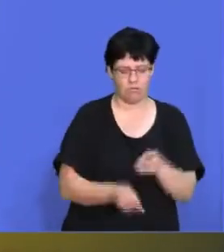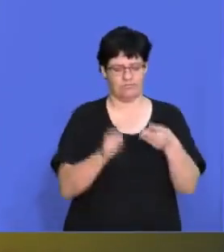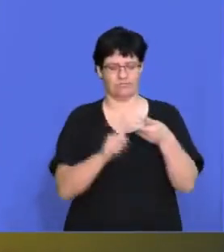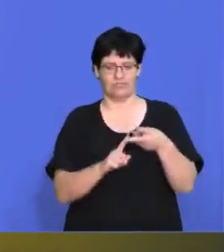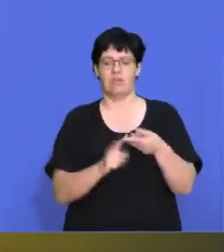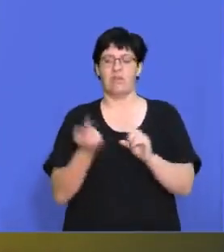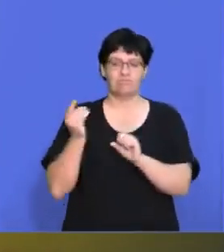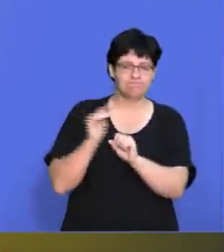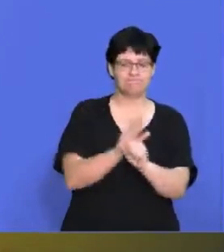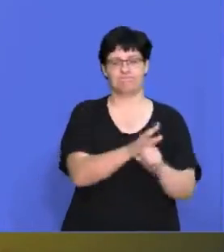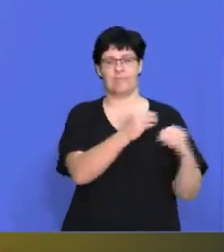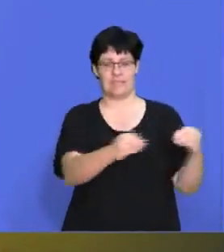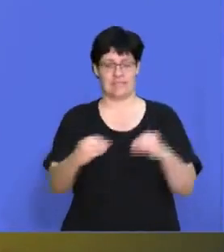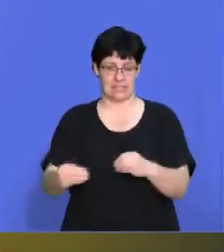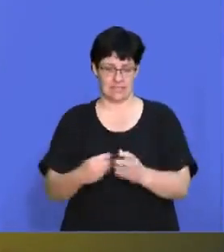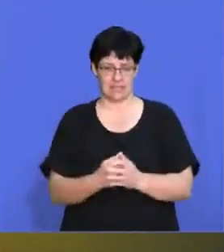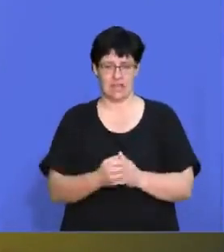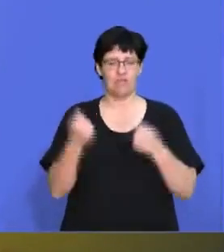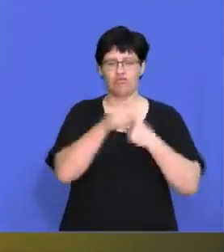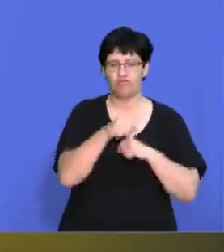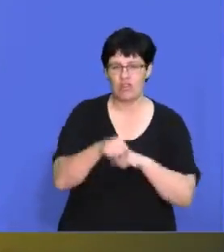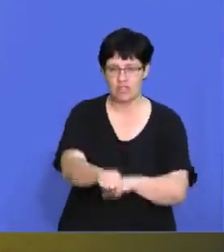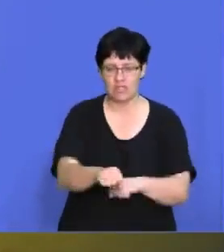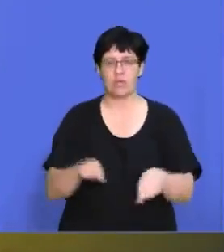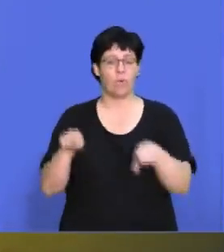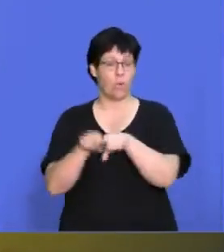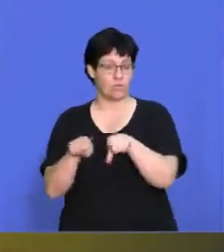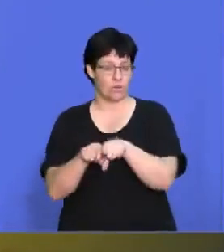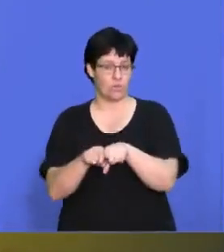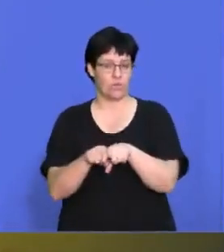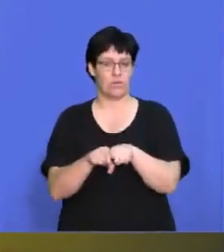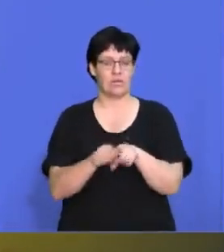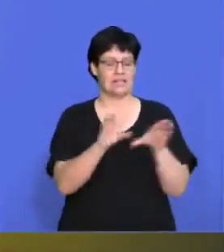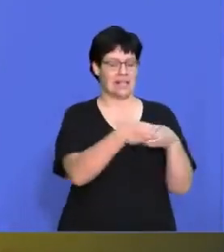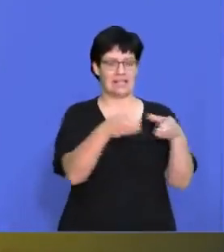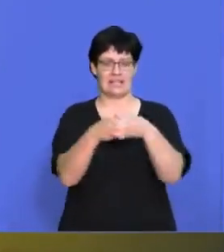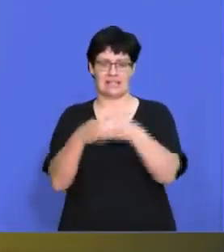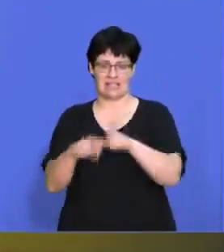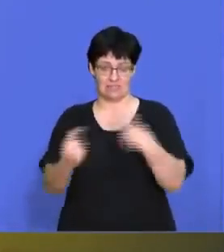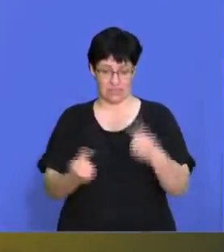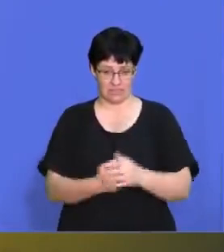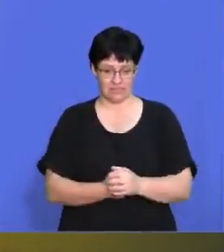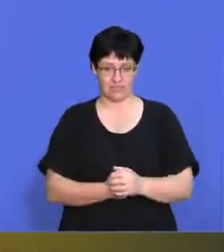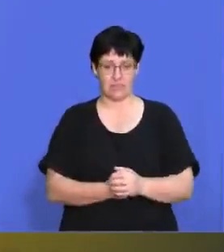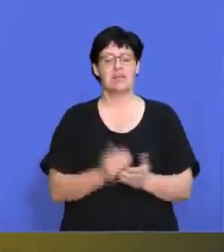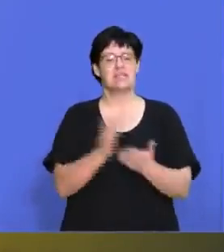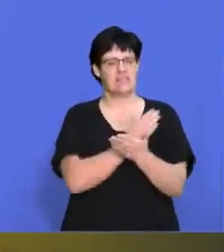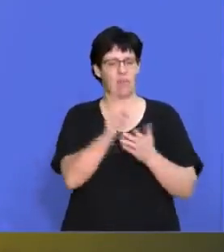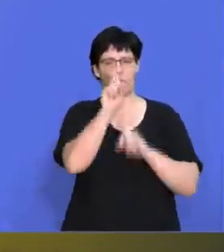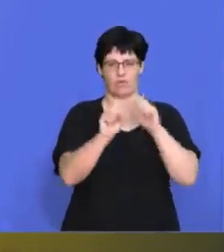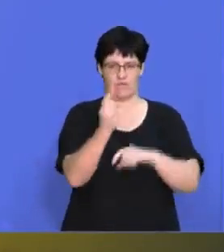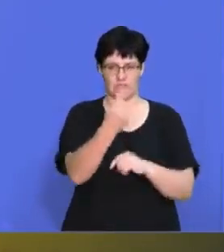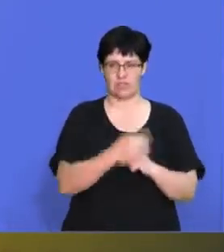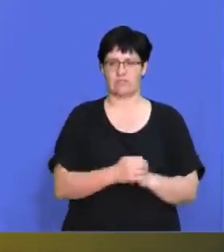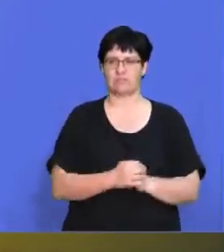that will impact on the business strategies as well as the different sectors. So we're going to get into some questions